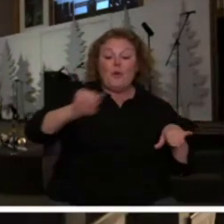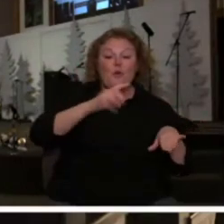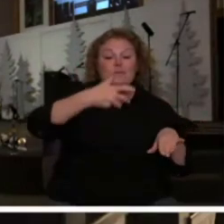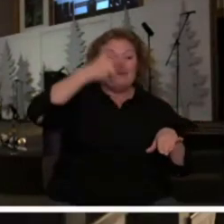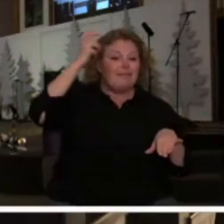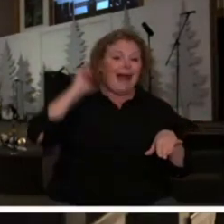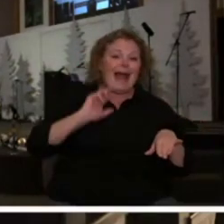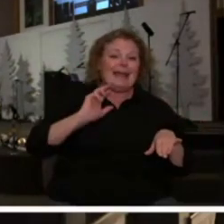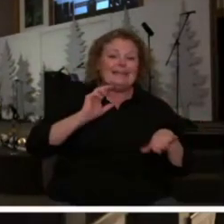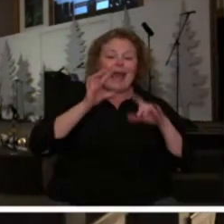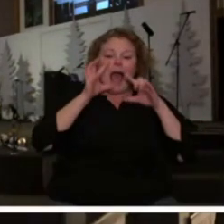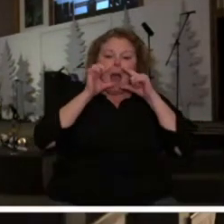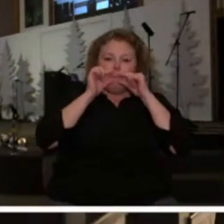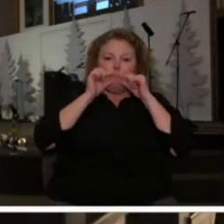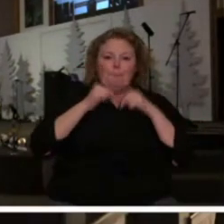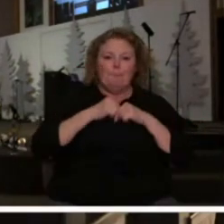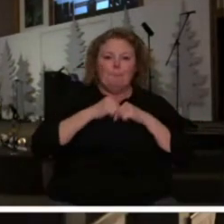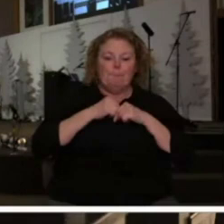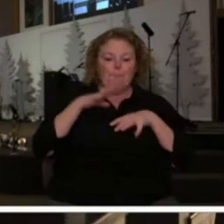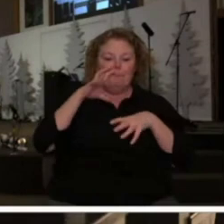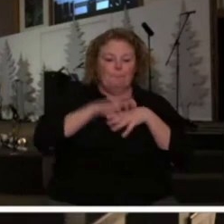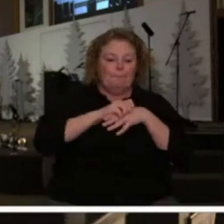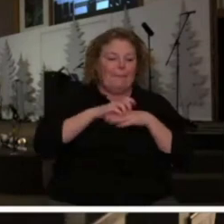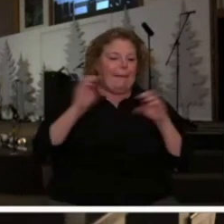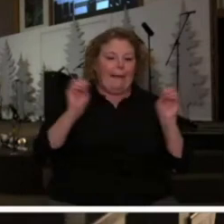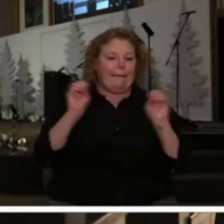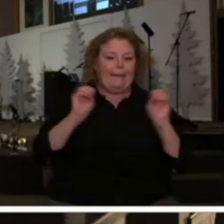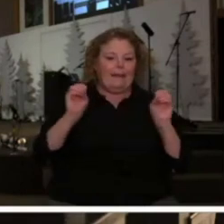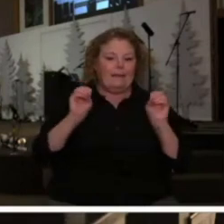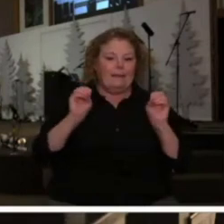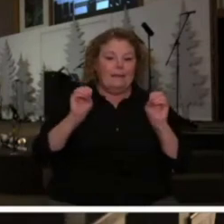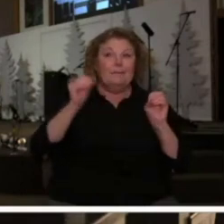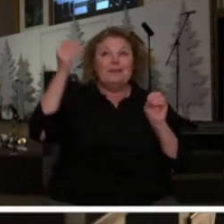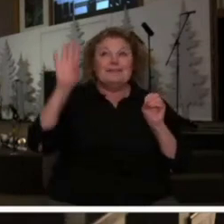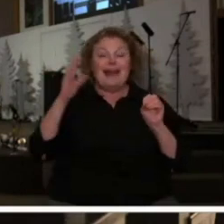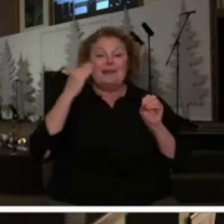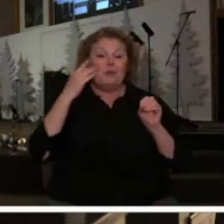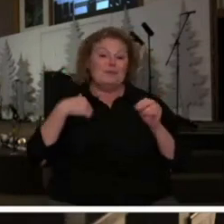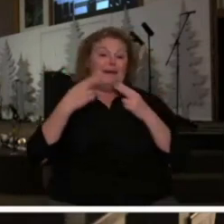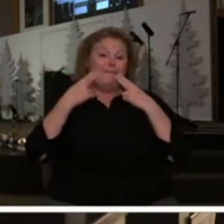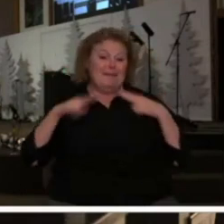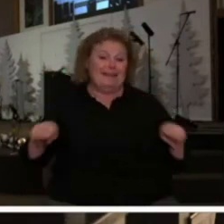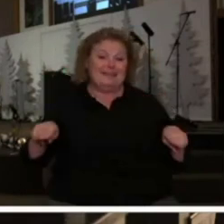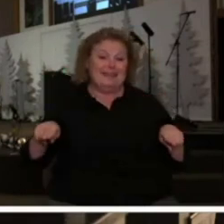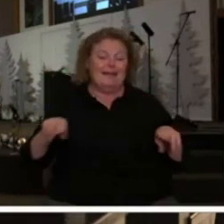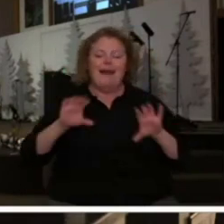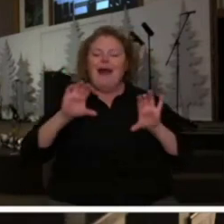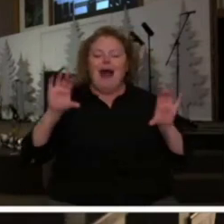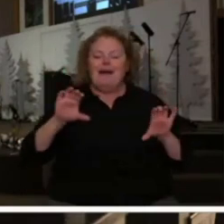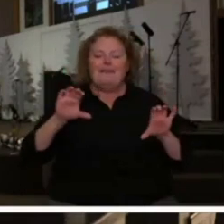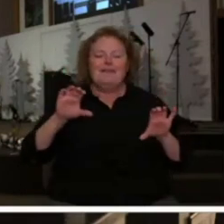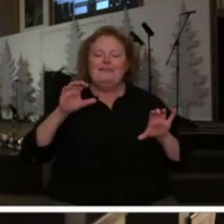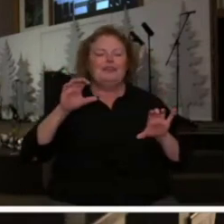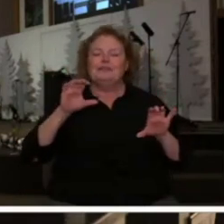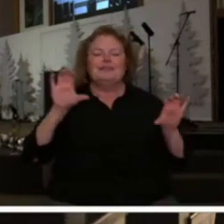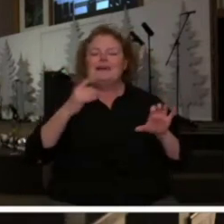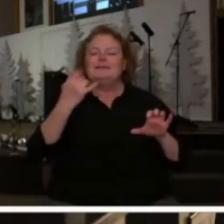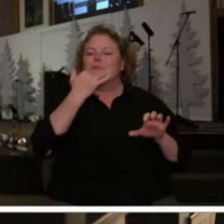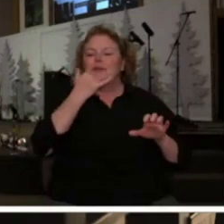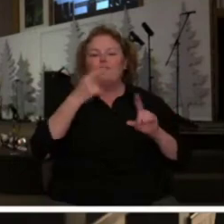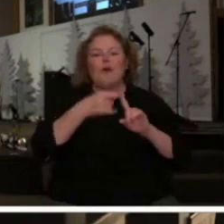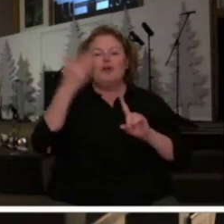they've not hurt me because I've been found innocent in his sight nor have I ever done anything wrong before you oh king